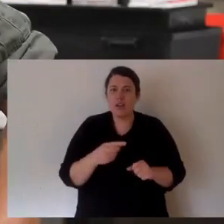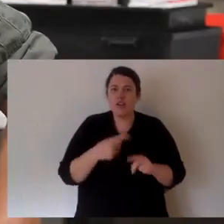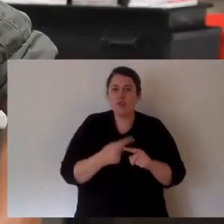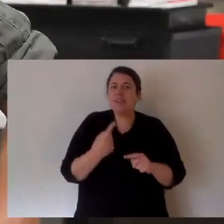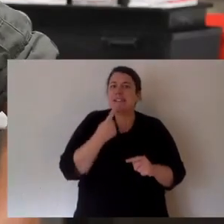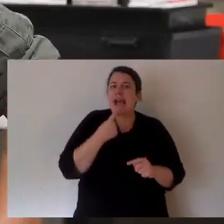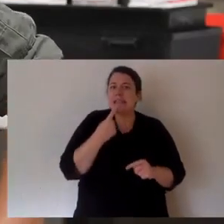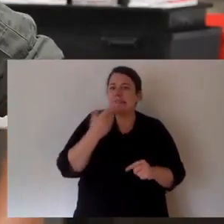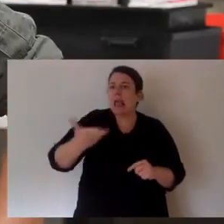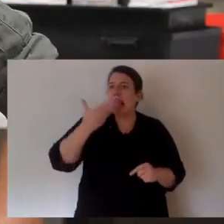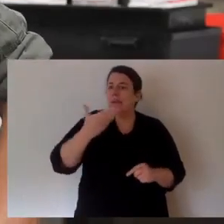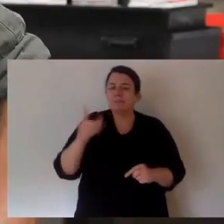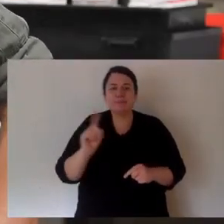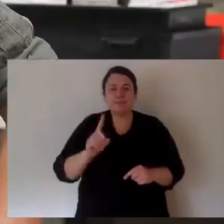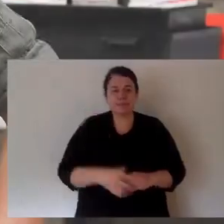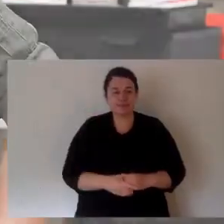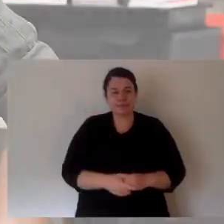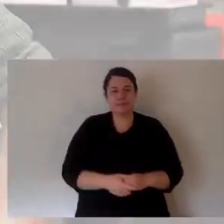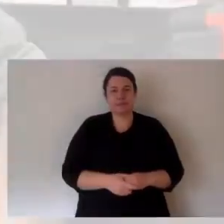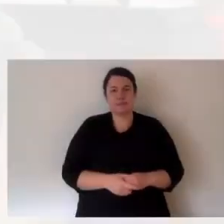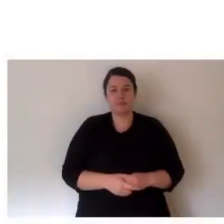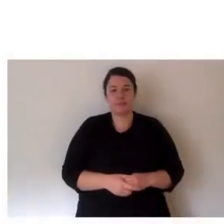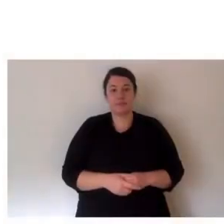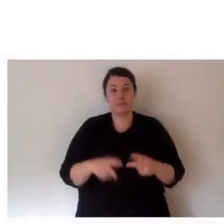those things in the comments. See you later.